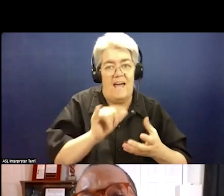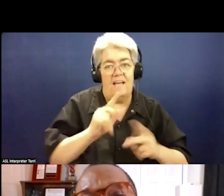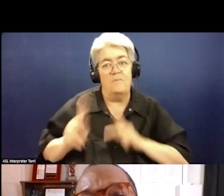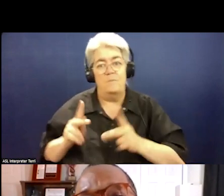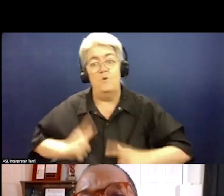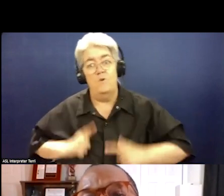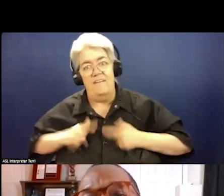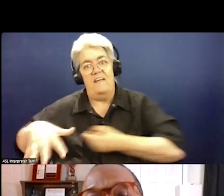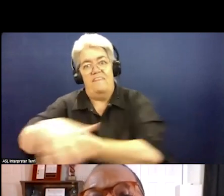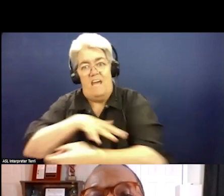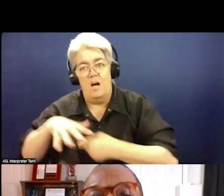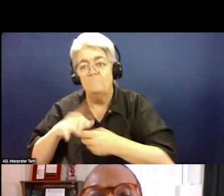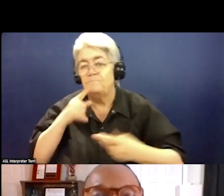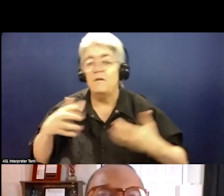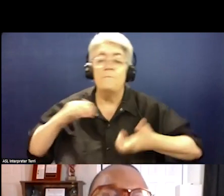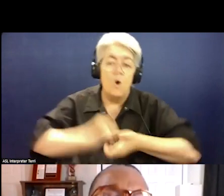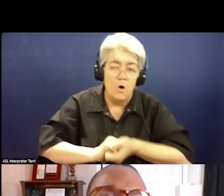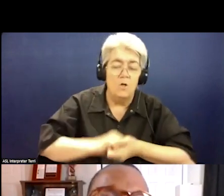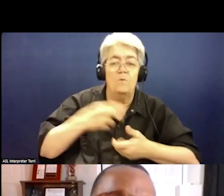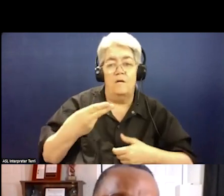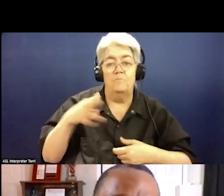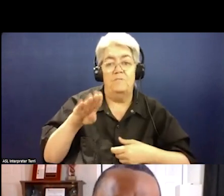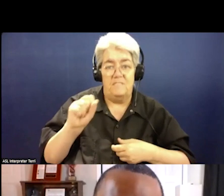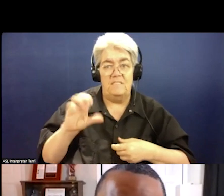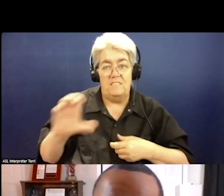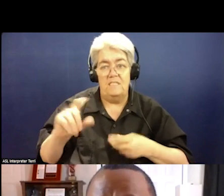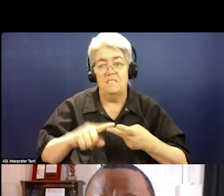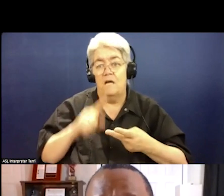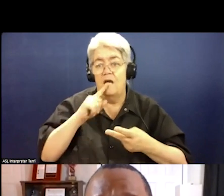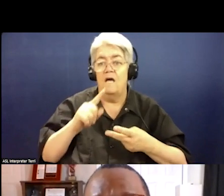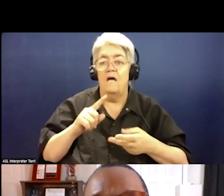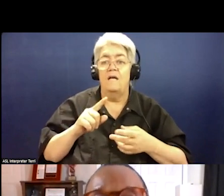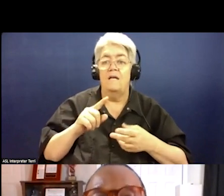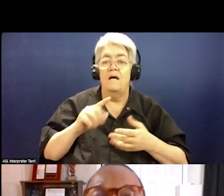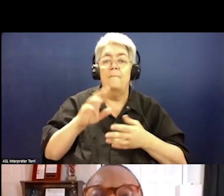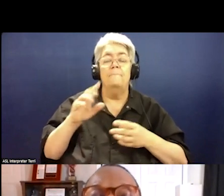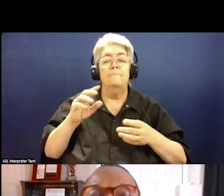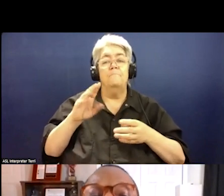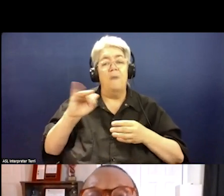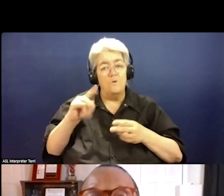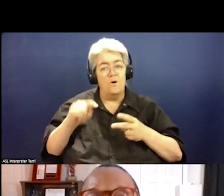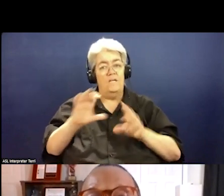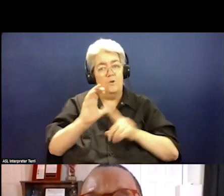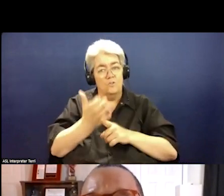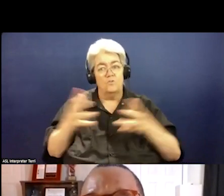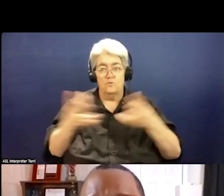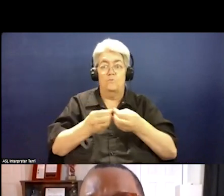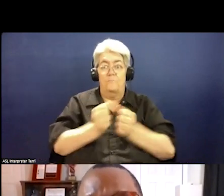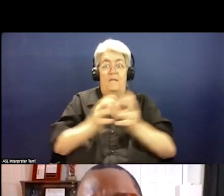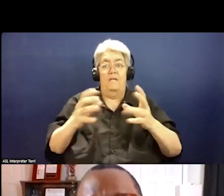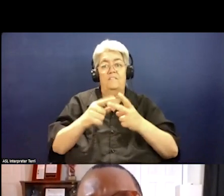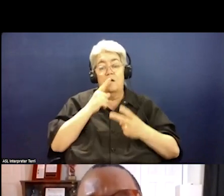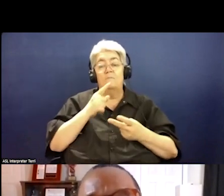HBCUs and minority serving institutions to build that multicultural workforce. I have a dream that commit resources to fund